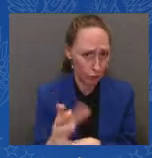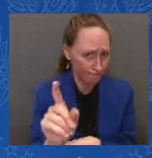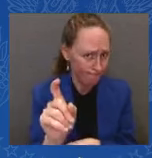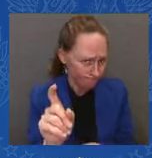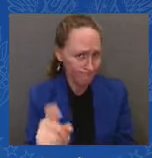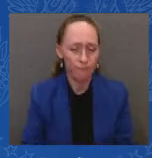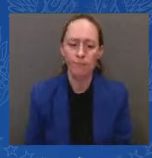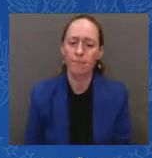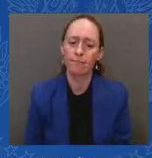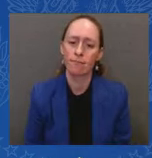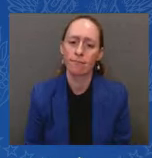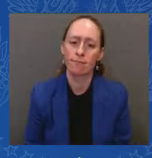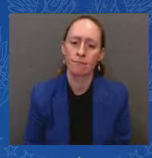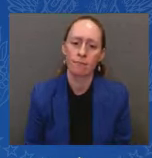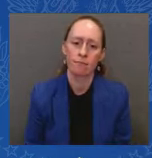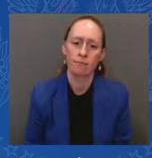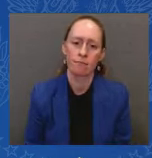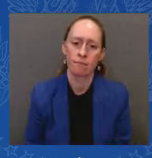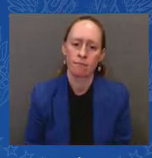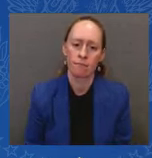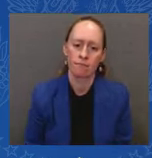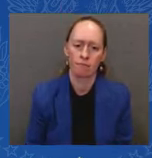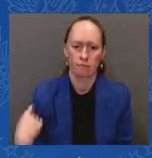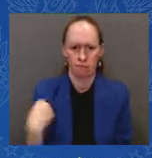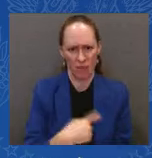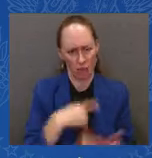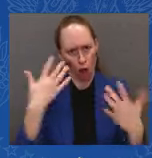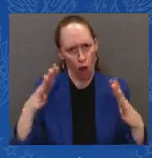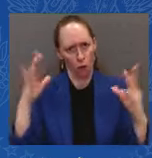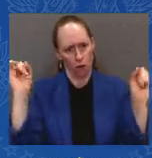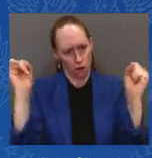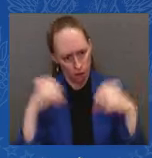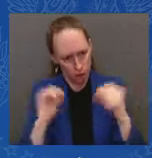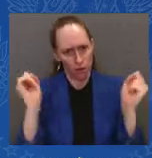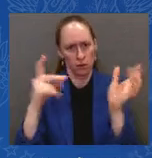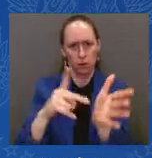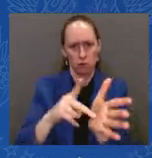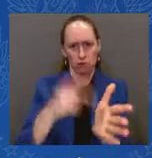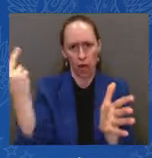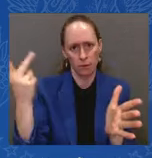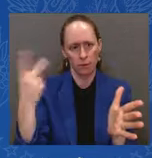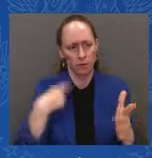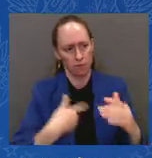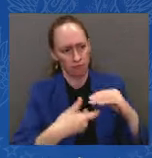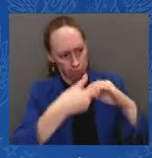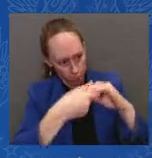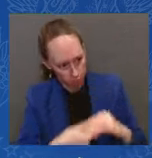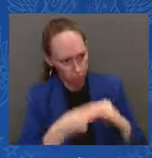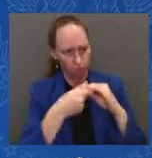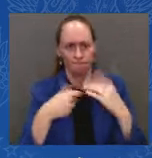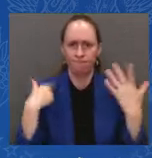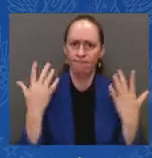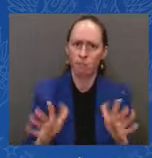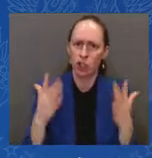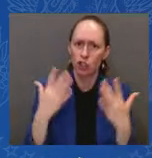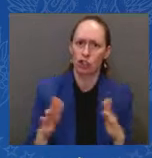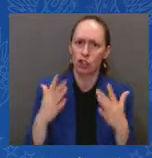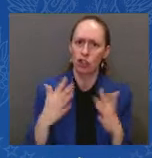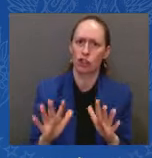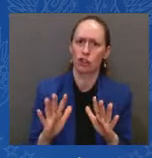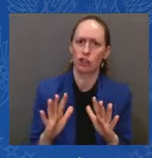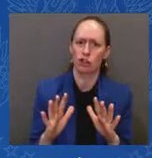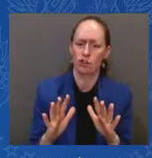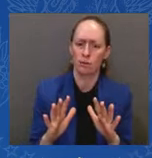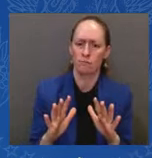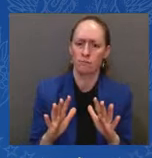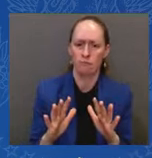And I assumed he was working with the I knew he was working with the Democrats in the House and Senate. It wasn't for me to